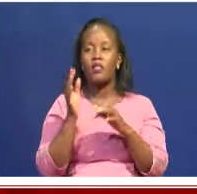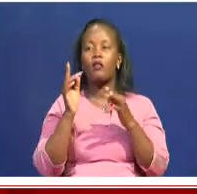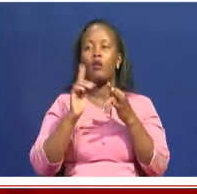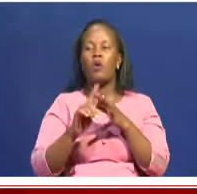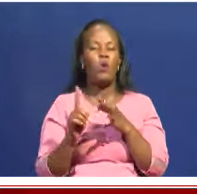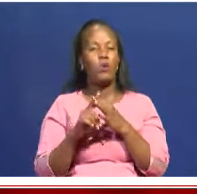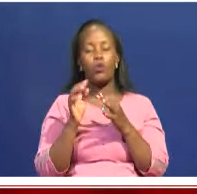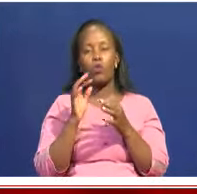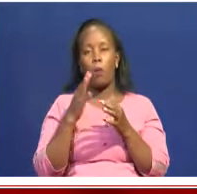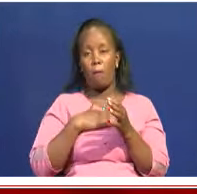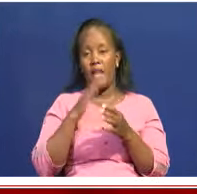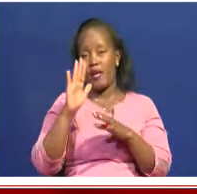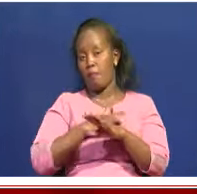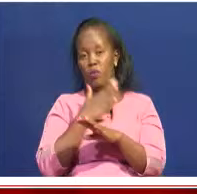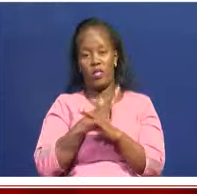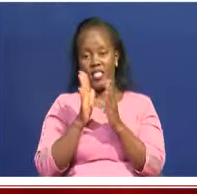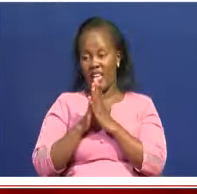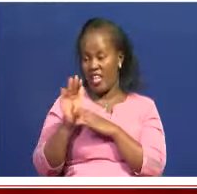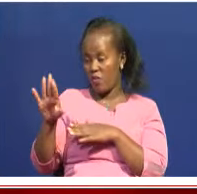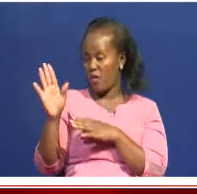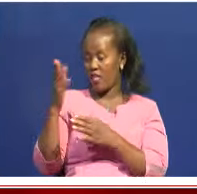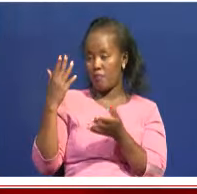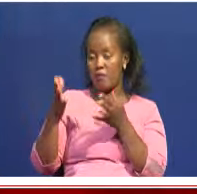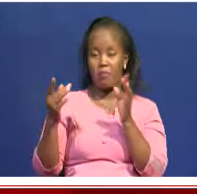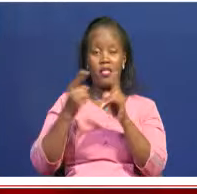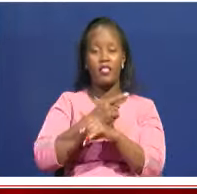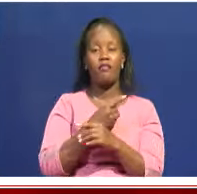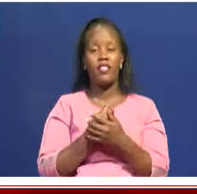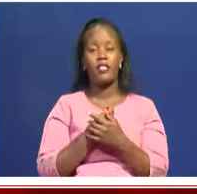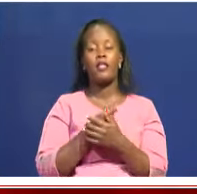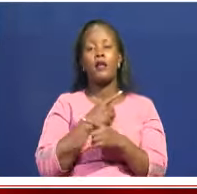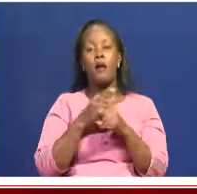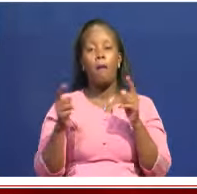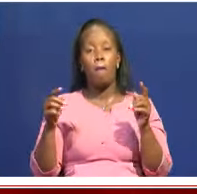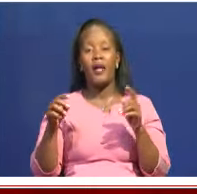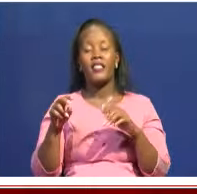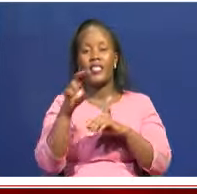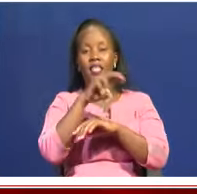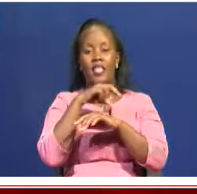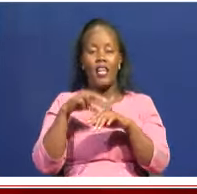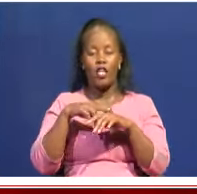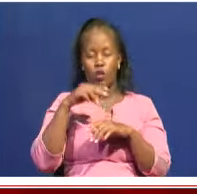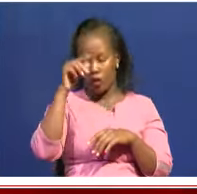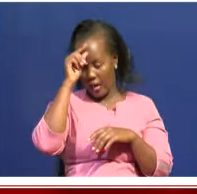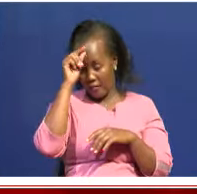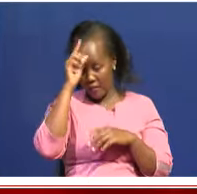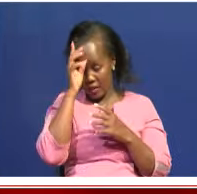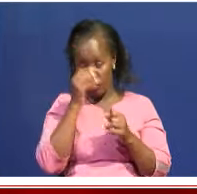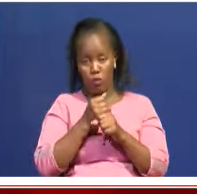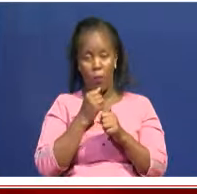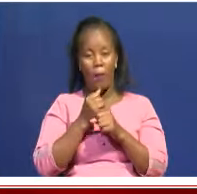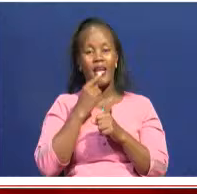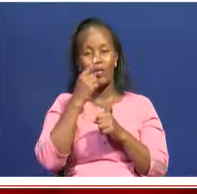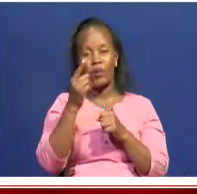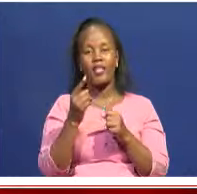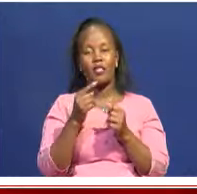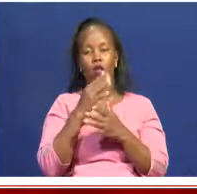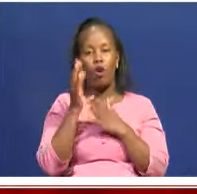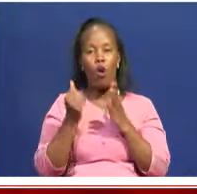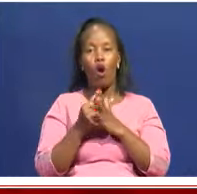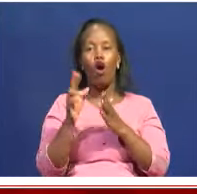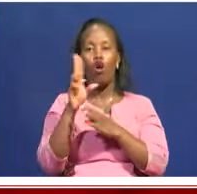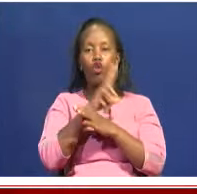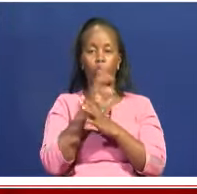and your music are different. What we're doing as a national government is coming up with a national address that would be used as a means of